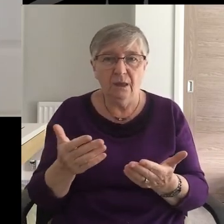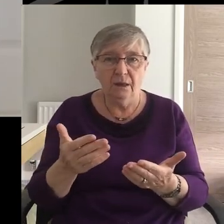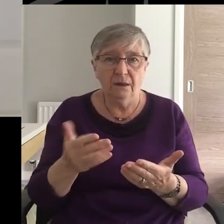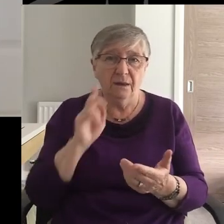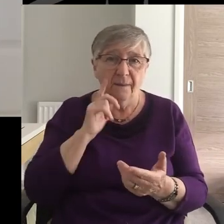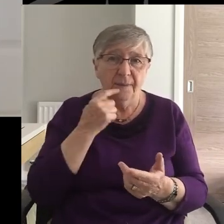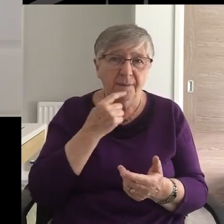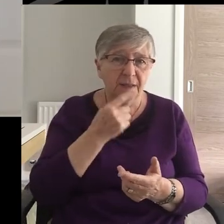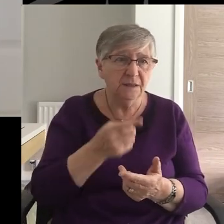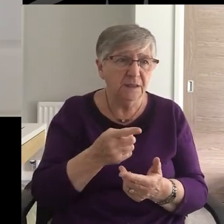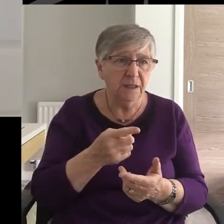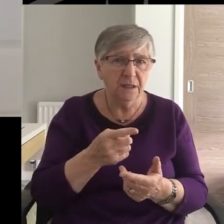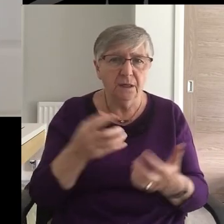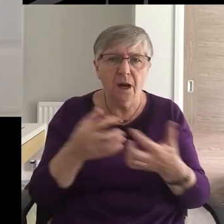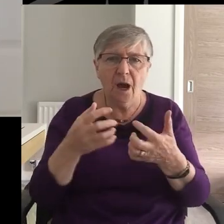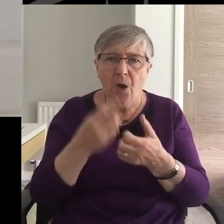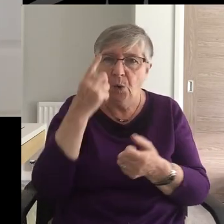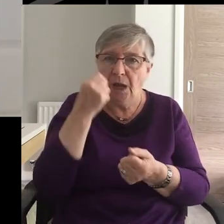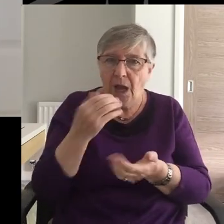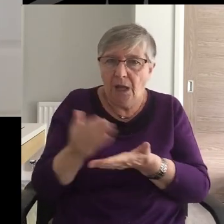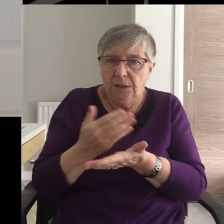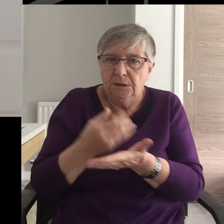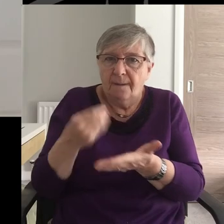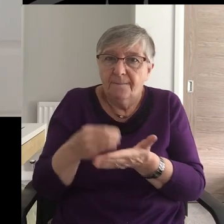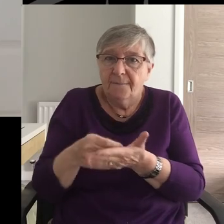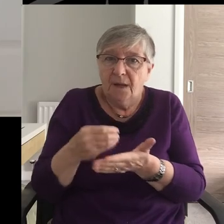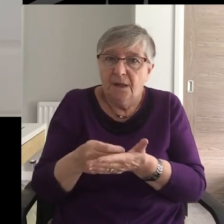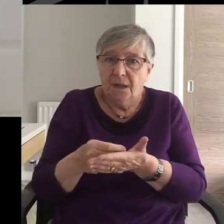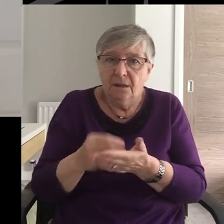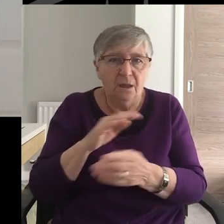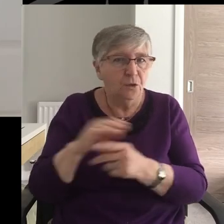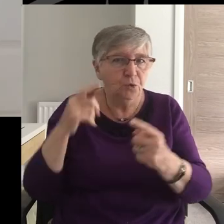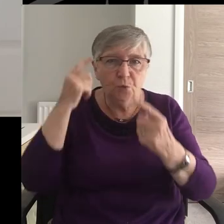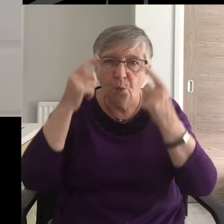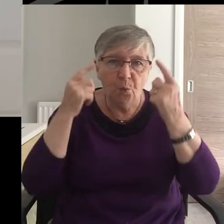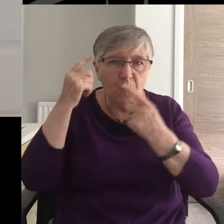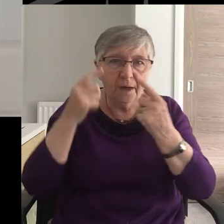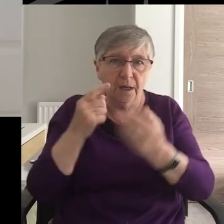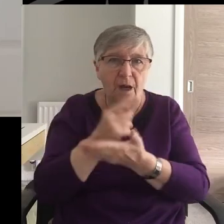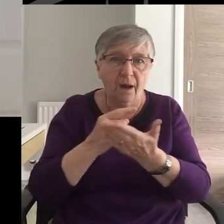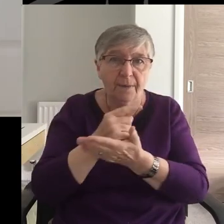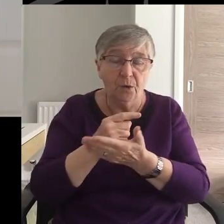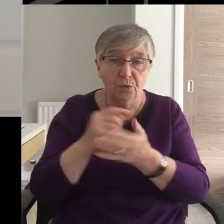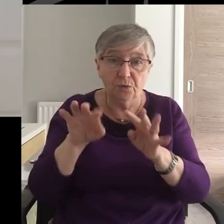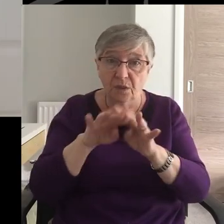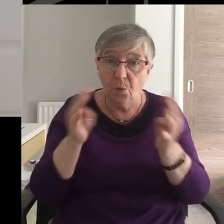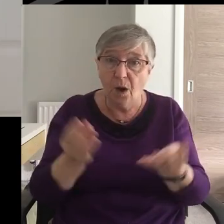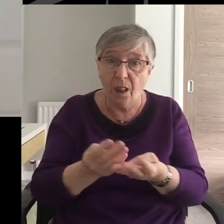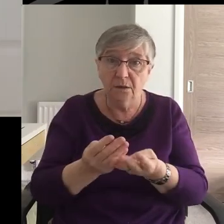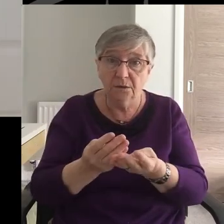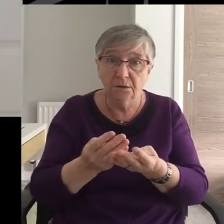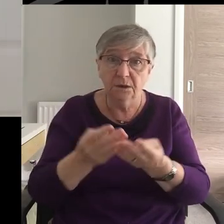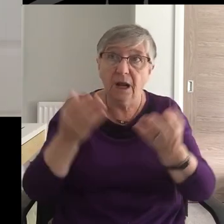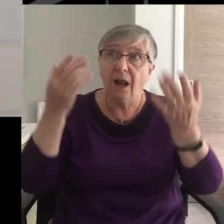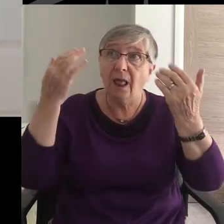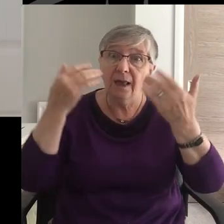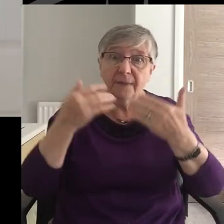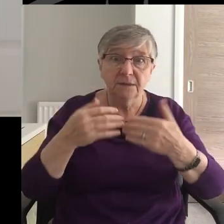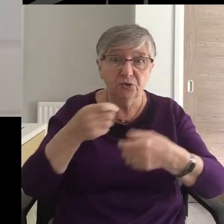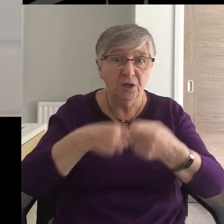Always look to how they can make money And don't really worry What effect that is going to have On the climate